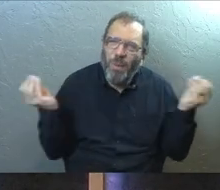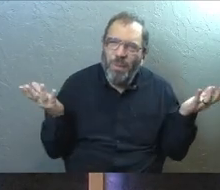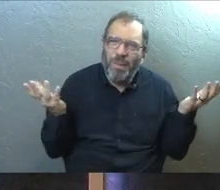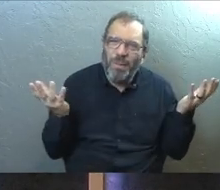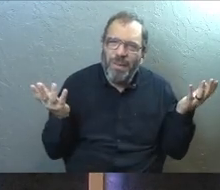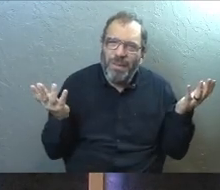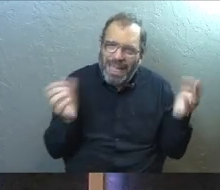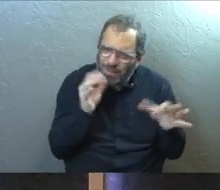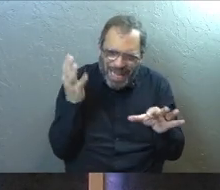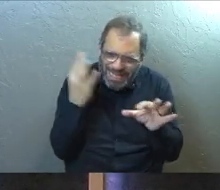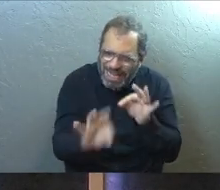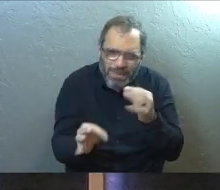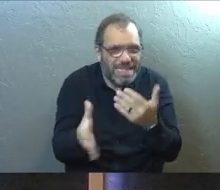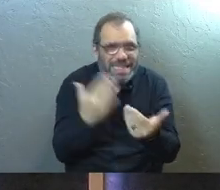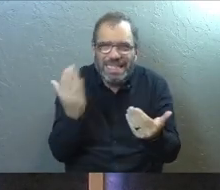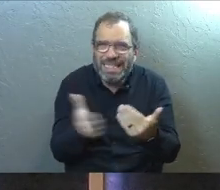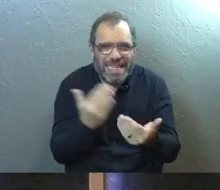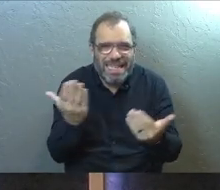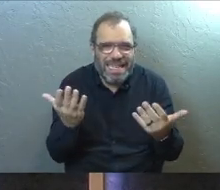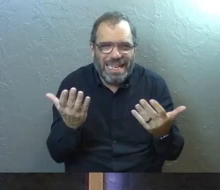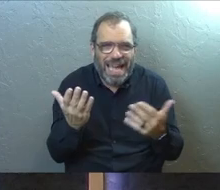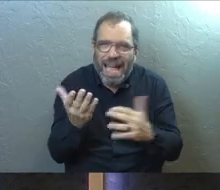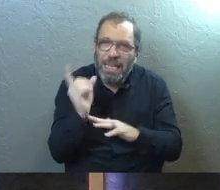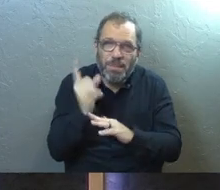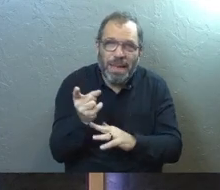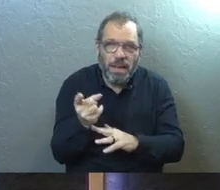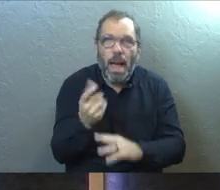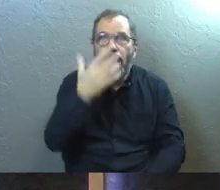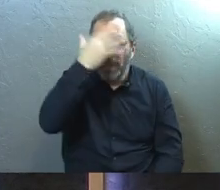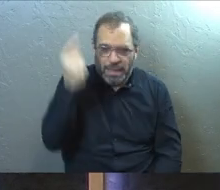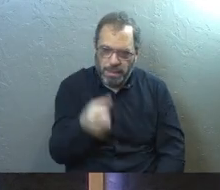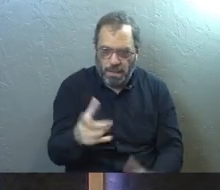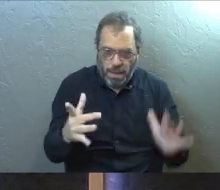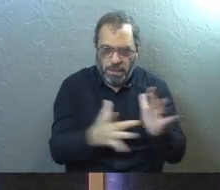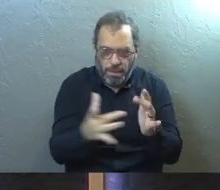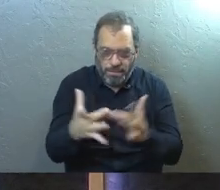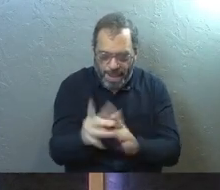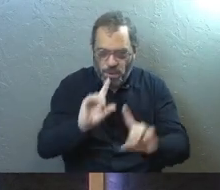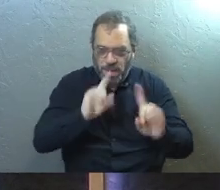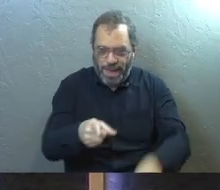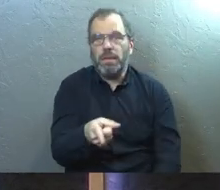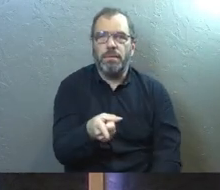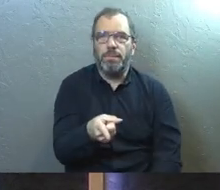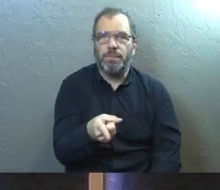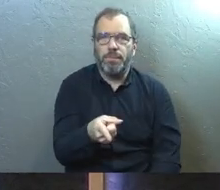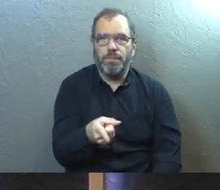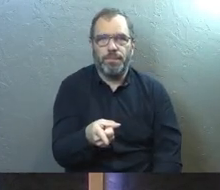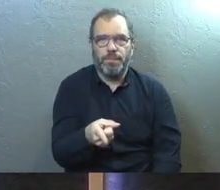It was not simple. It was not easy. And it was not immediate just because the Bible said so.